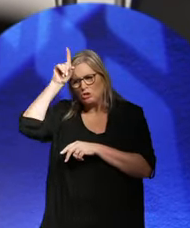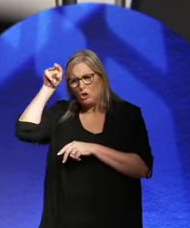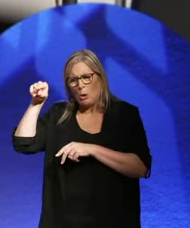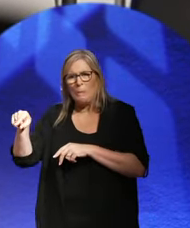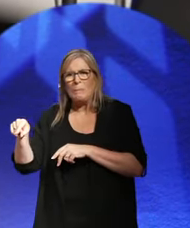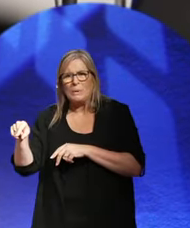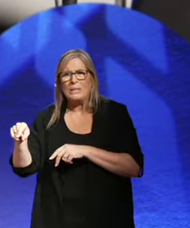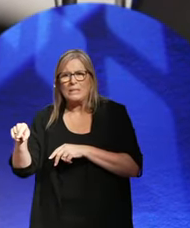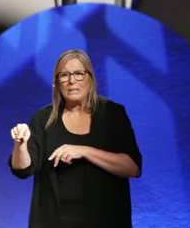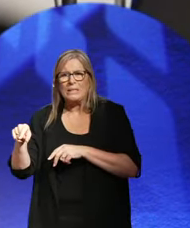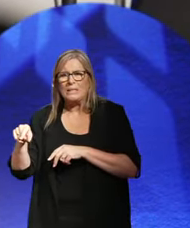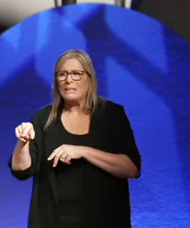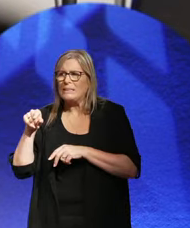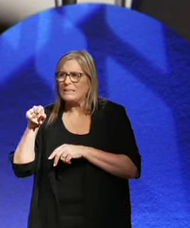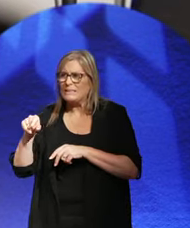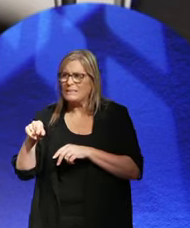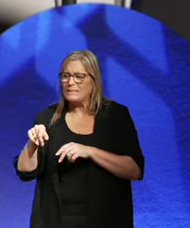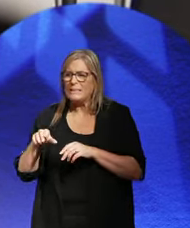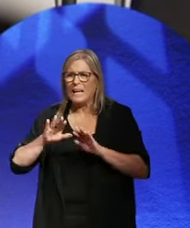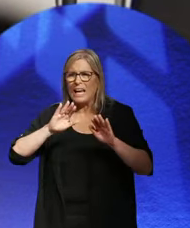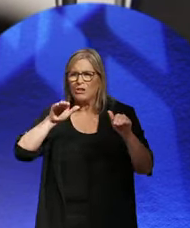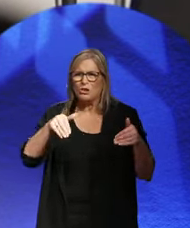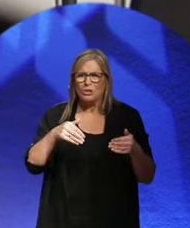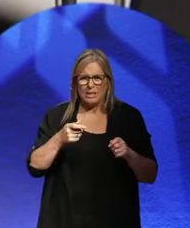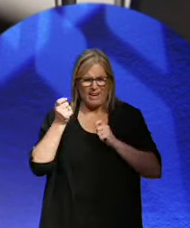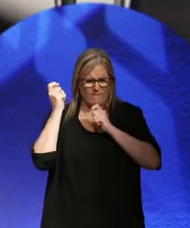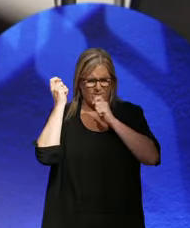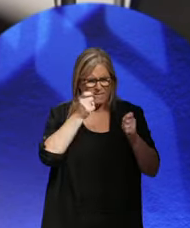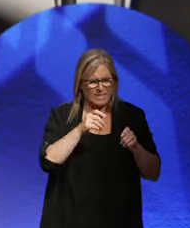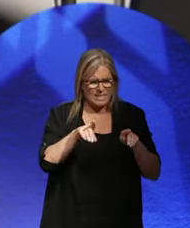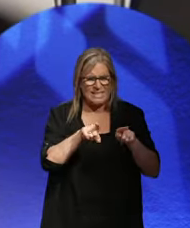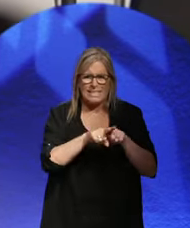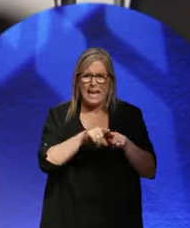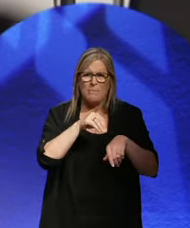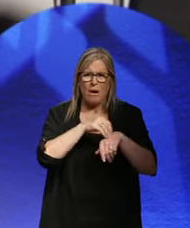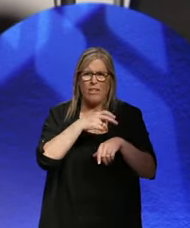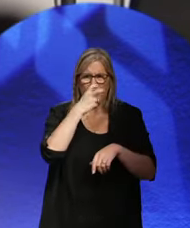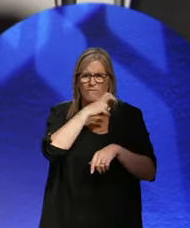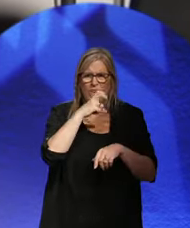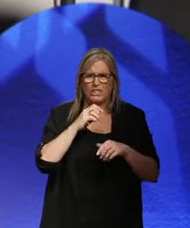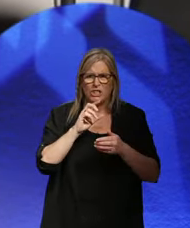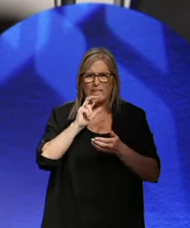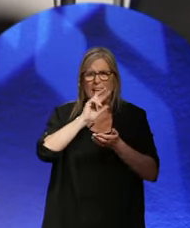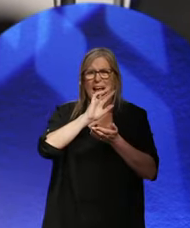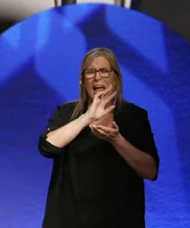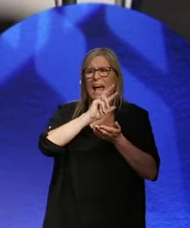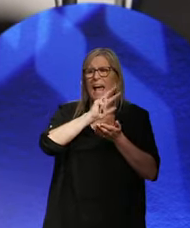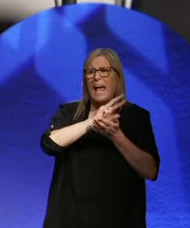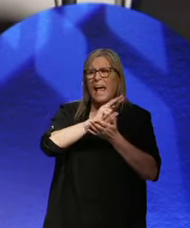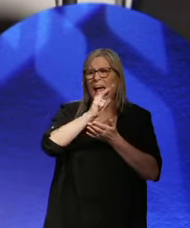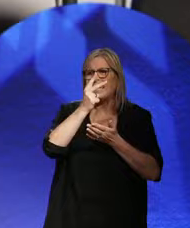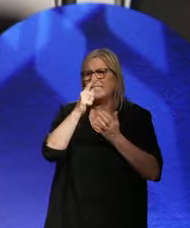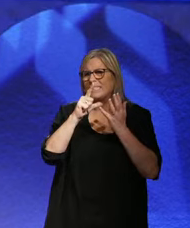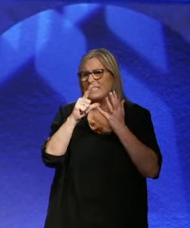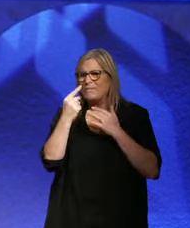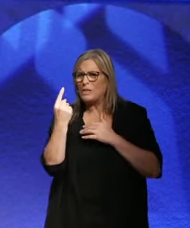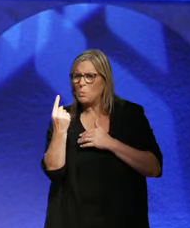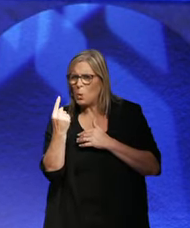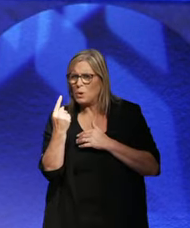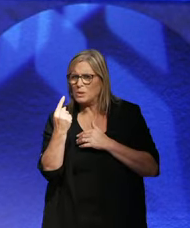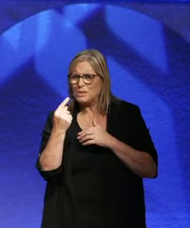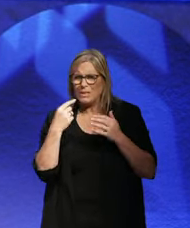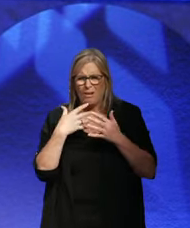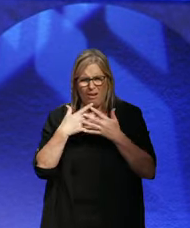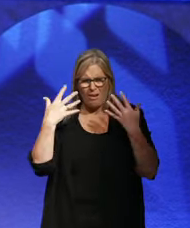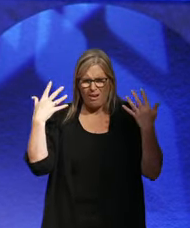inflicted an equivalent treaty on the French in 1871 where they'd taken Alsace-Lorraine and there was massive